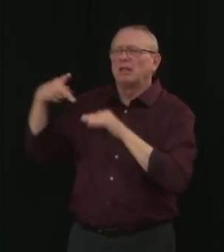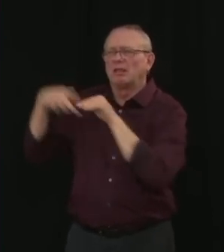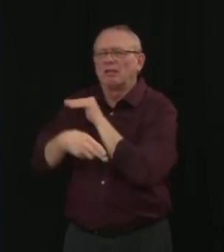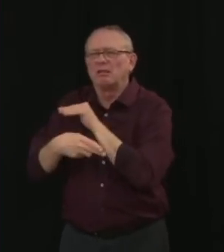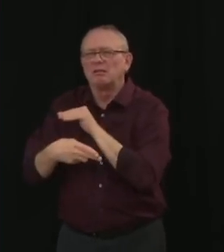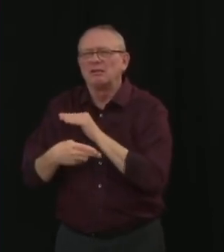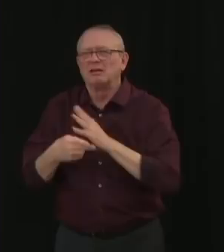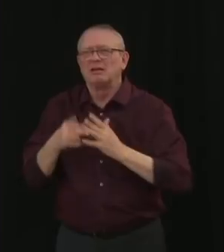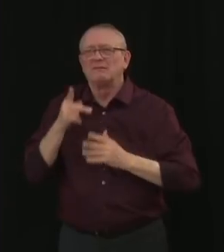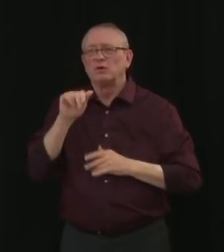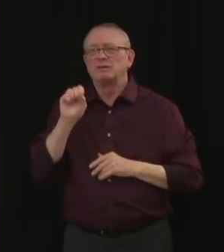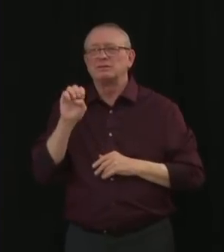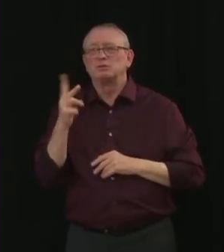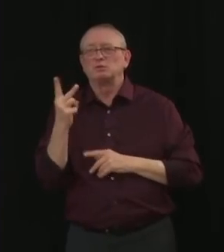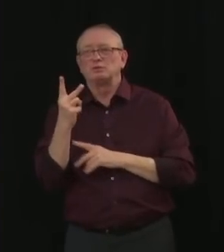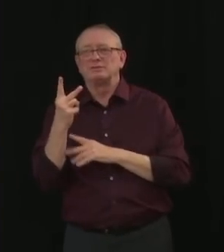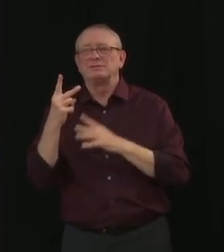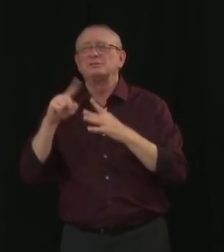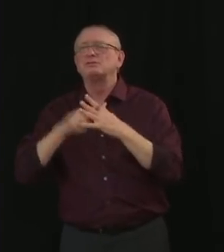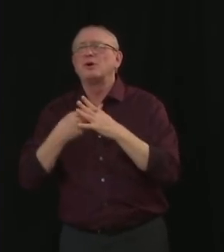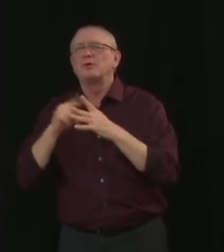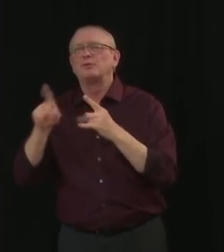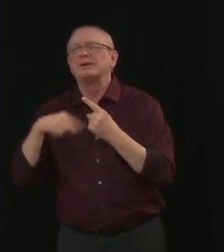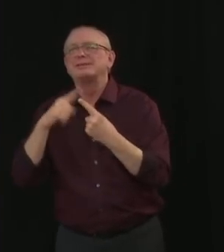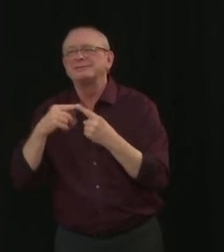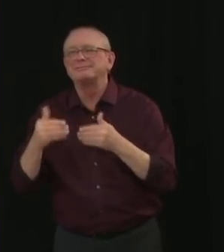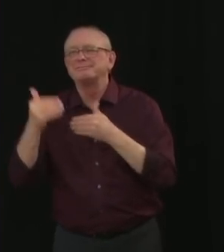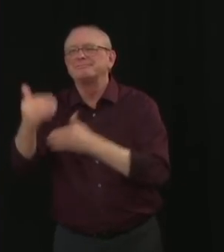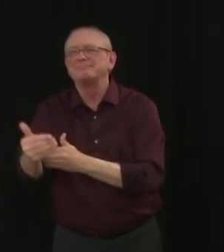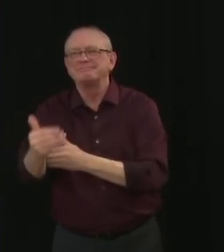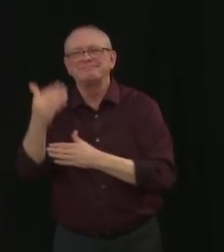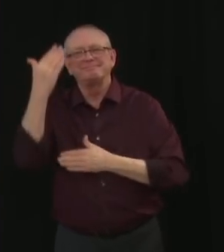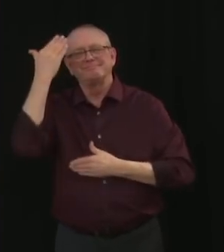2. And not knowing what we're going to be getting in Q2